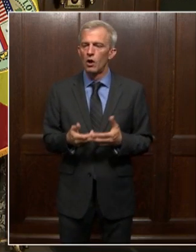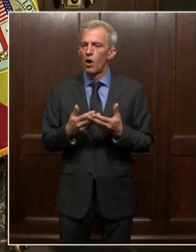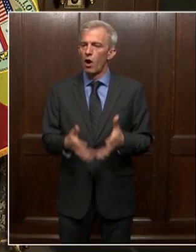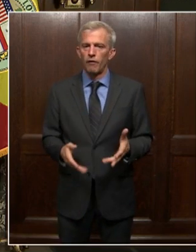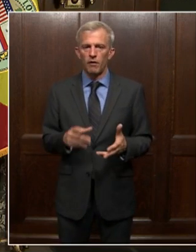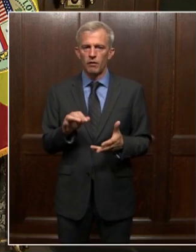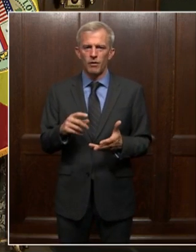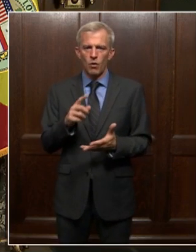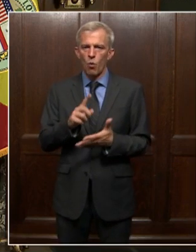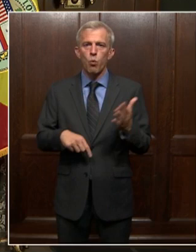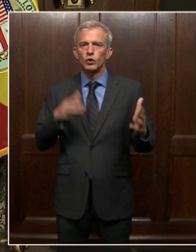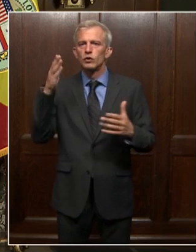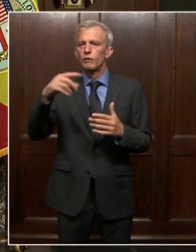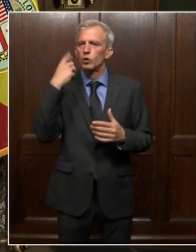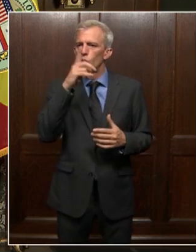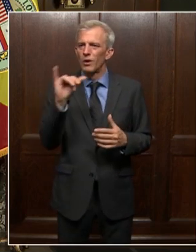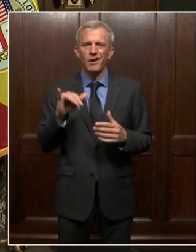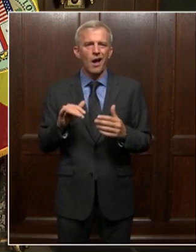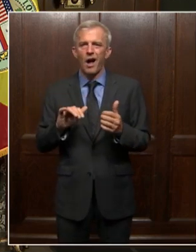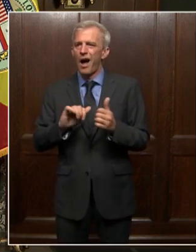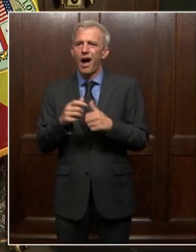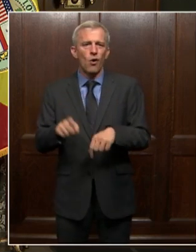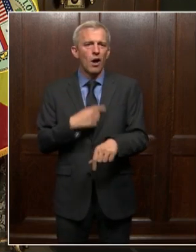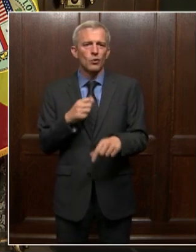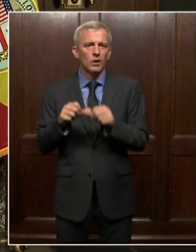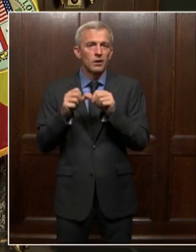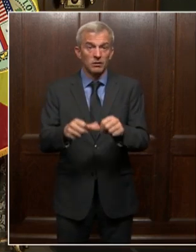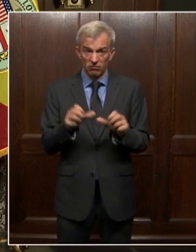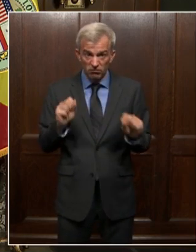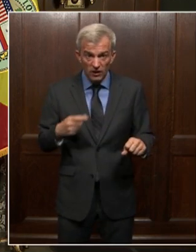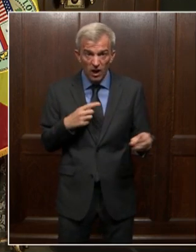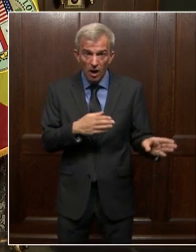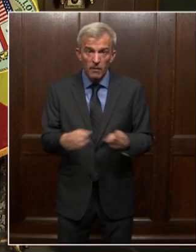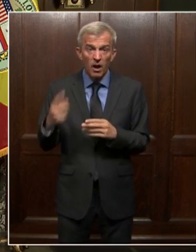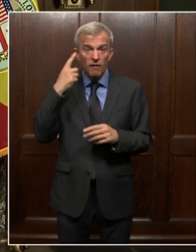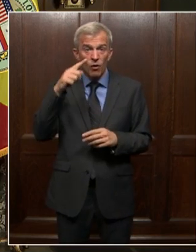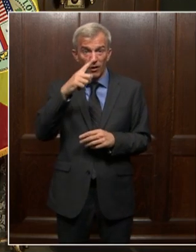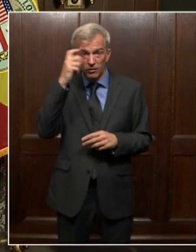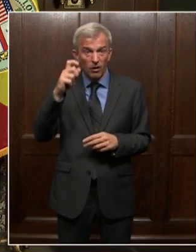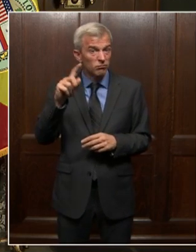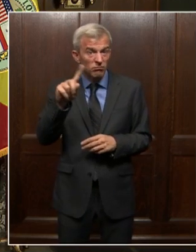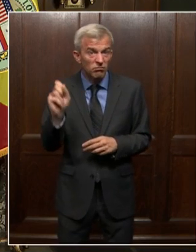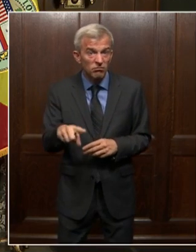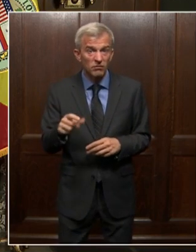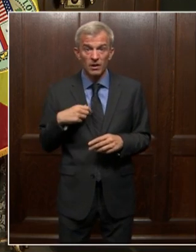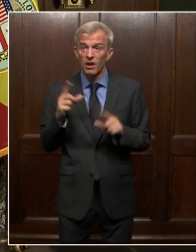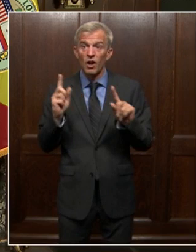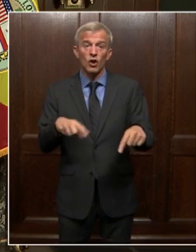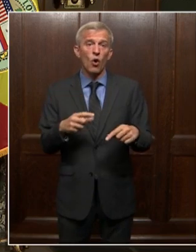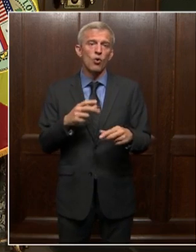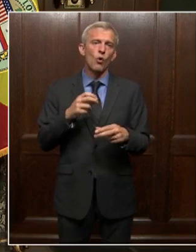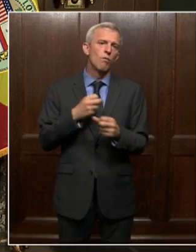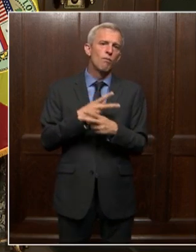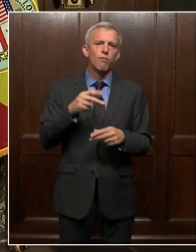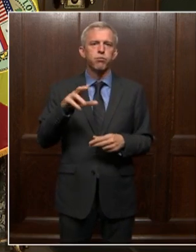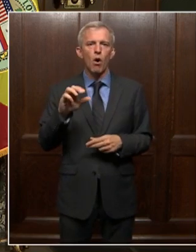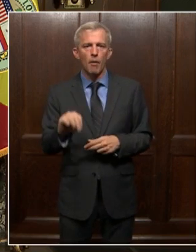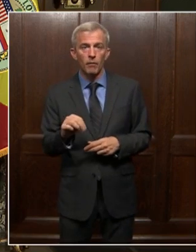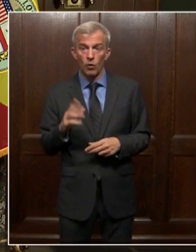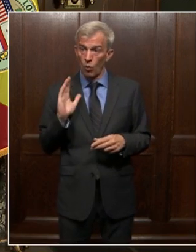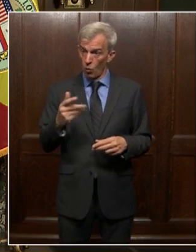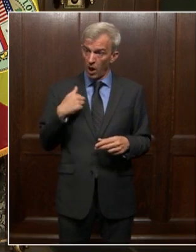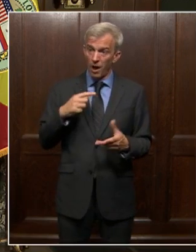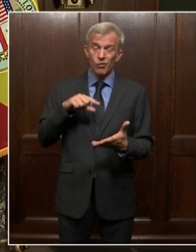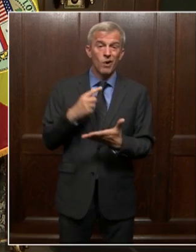does this look like? How long is this going to last? Can I plan for the summer? Am I going to be able to go to prom? Am I ever going to have a